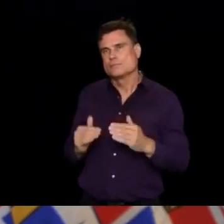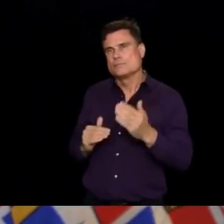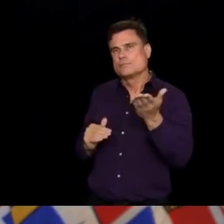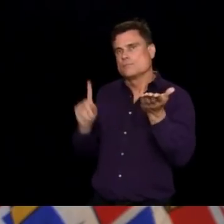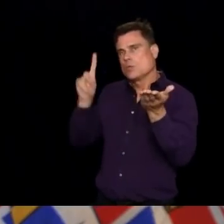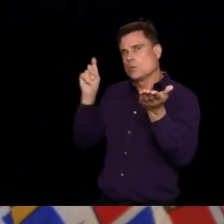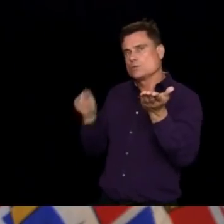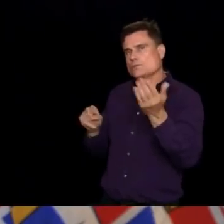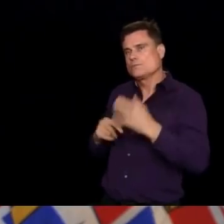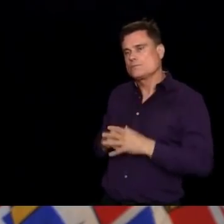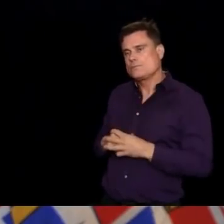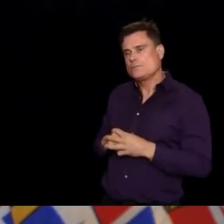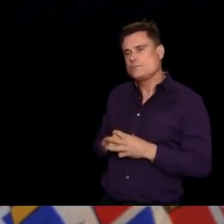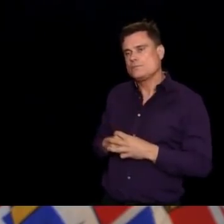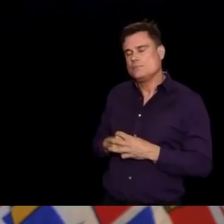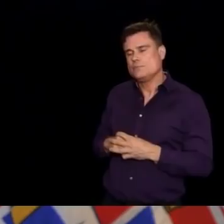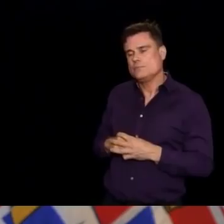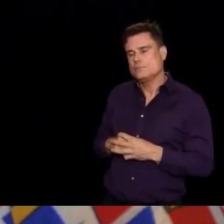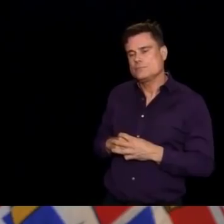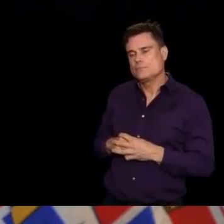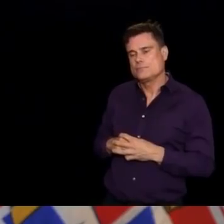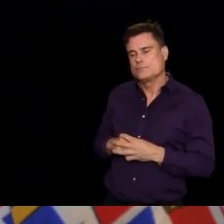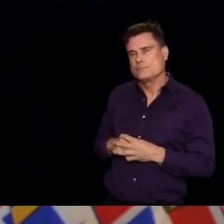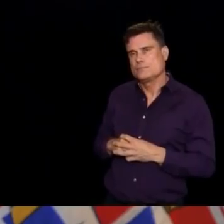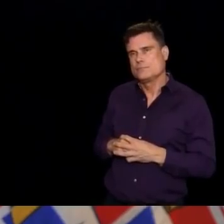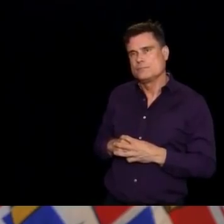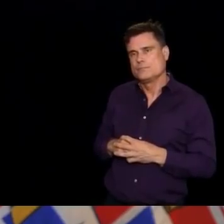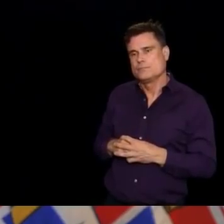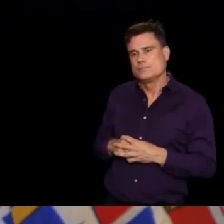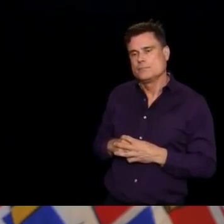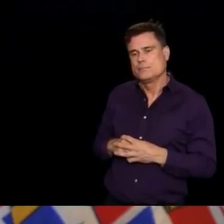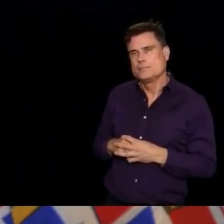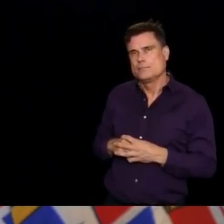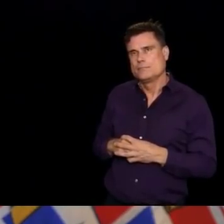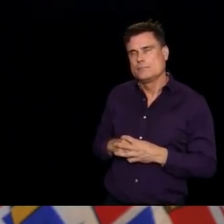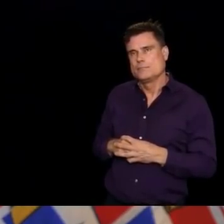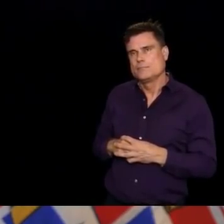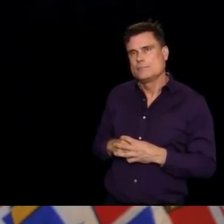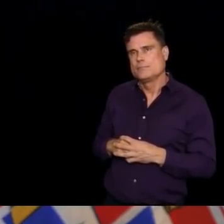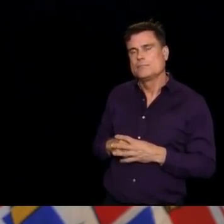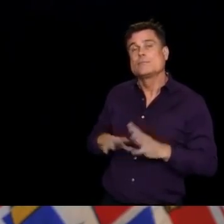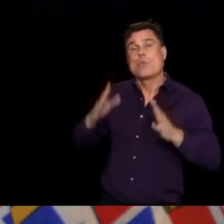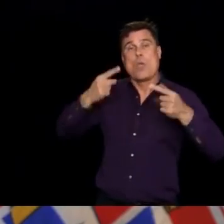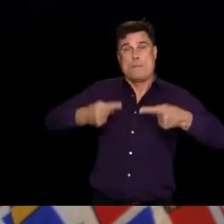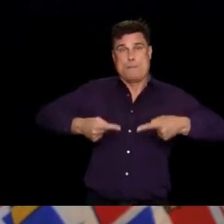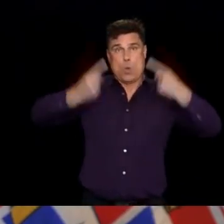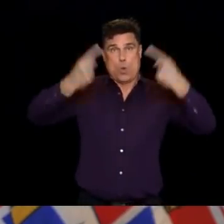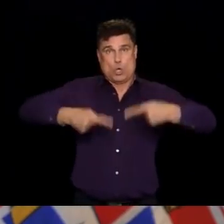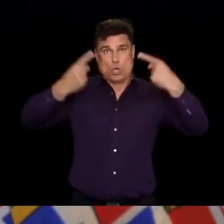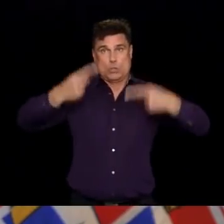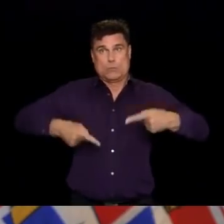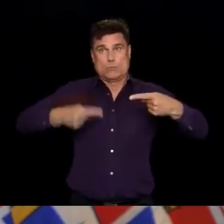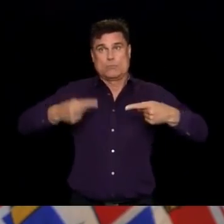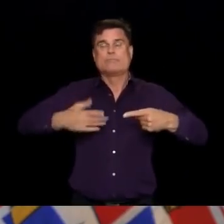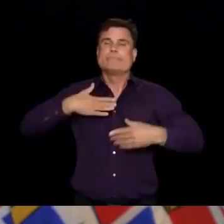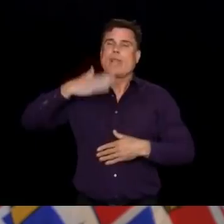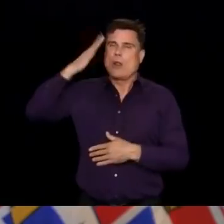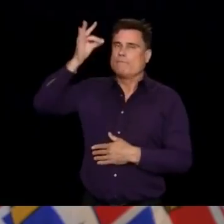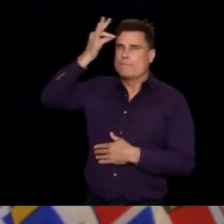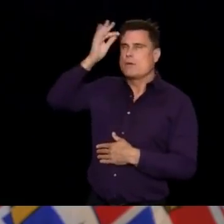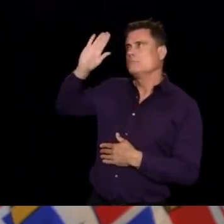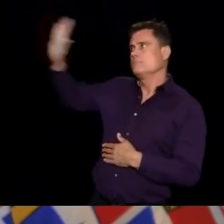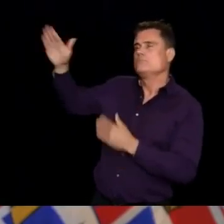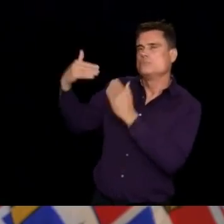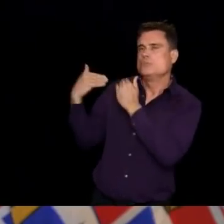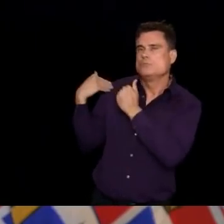wondering when would it be possible to even think about reopening that border? And I'm wondering, I know this is a